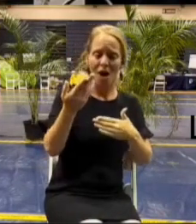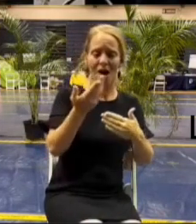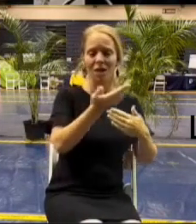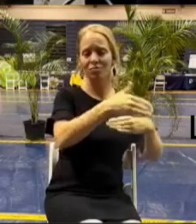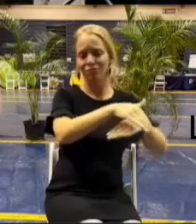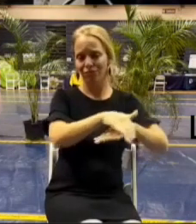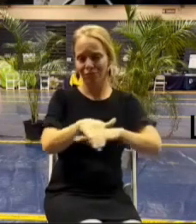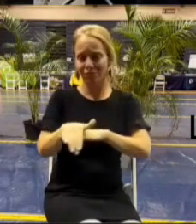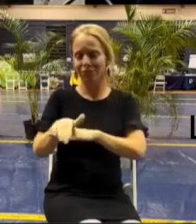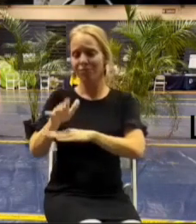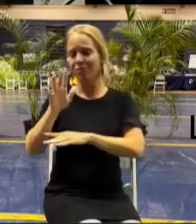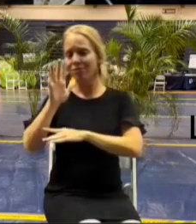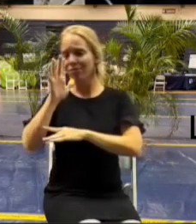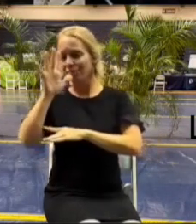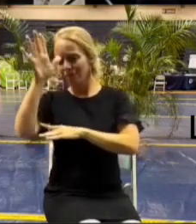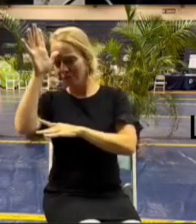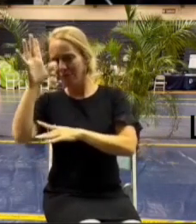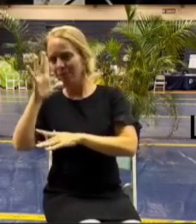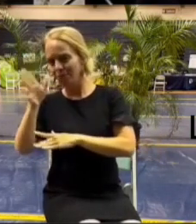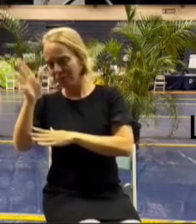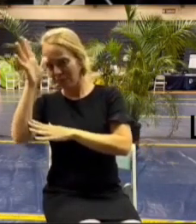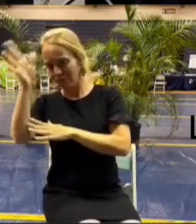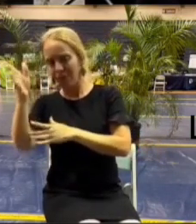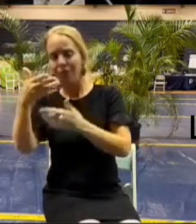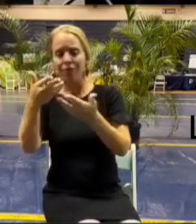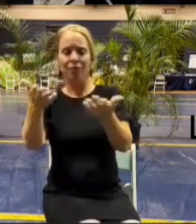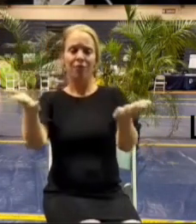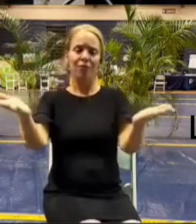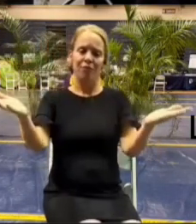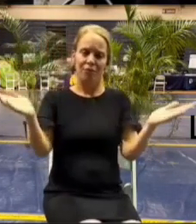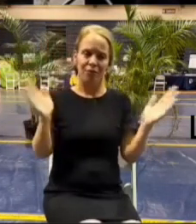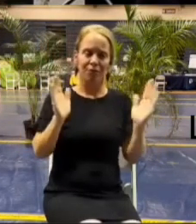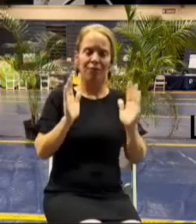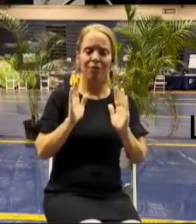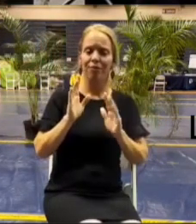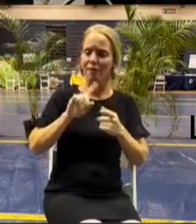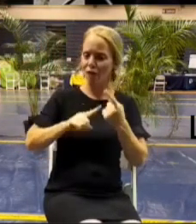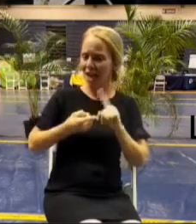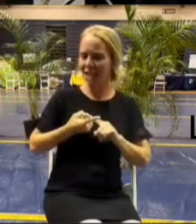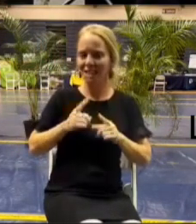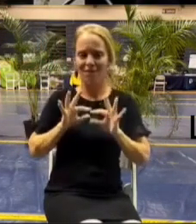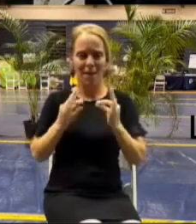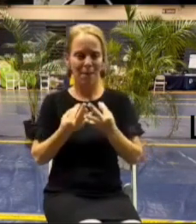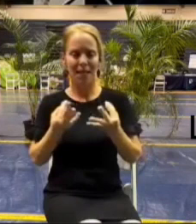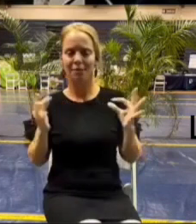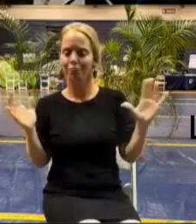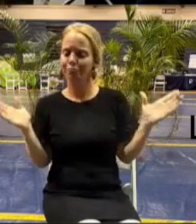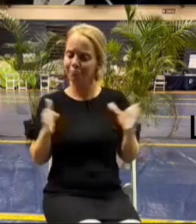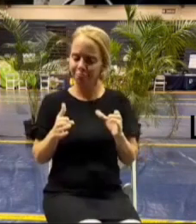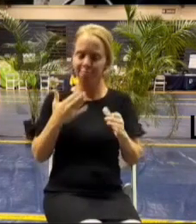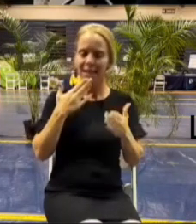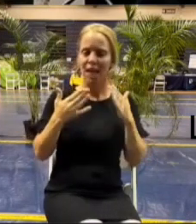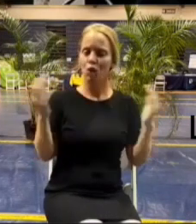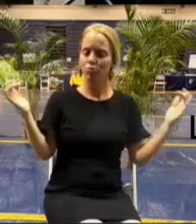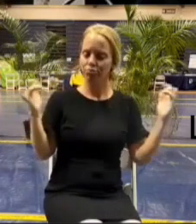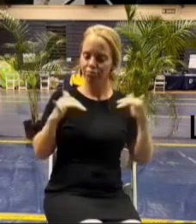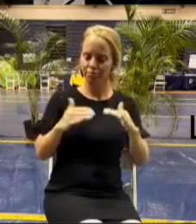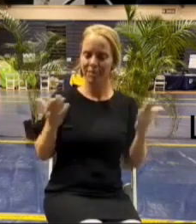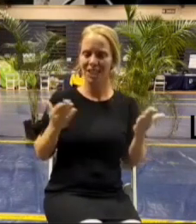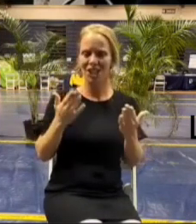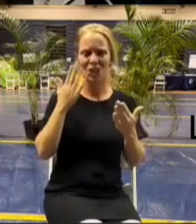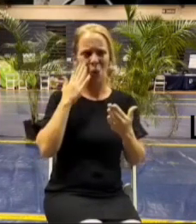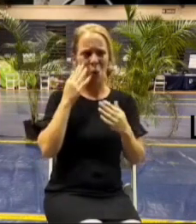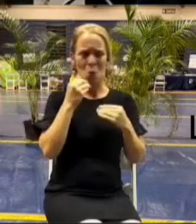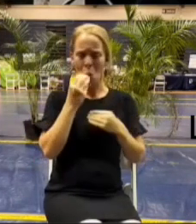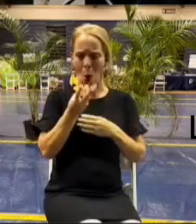namakua naohana nahua mahalo everybody for being here this evening sorry about the warmth